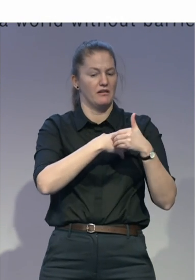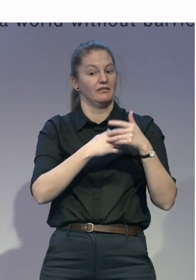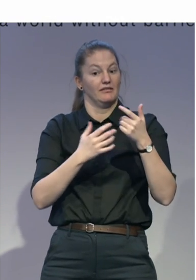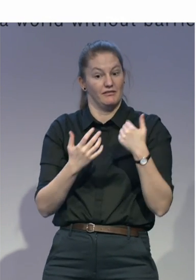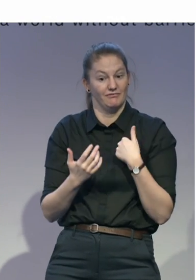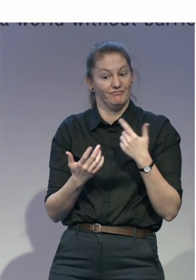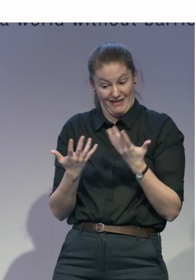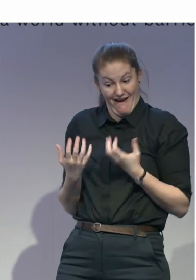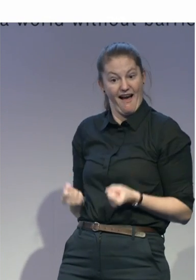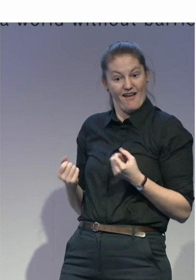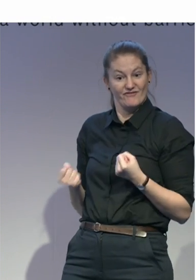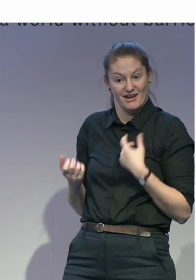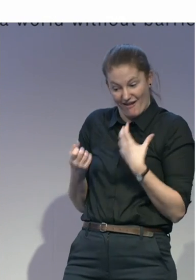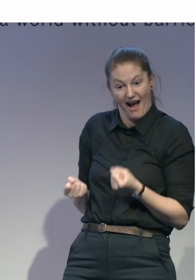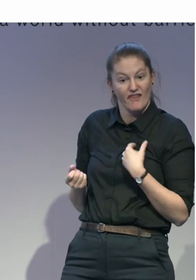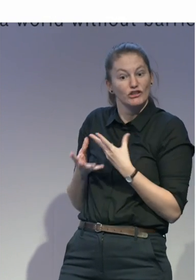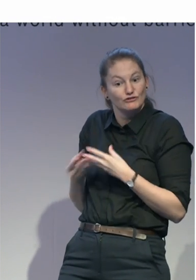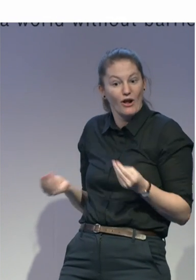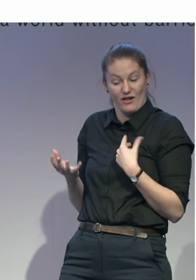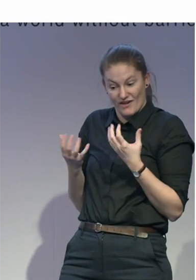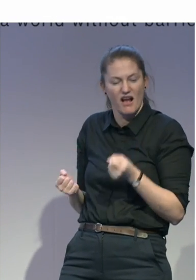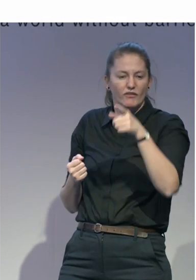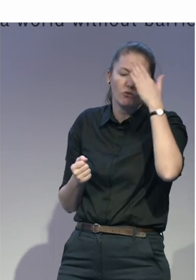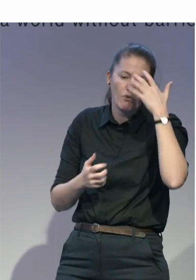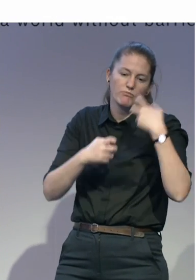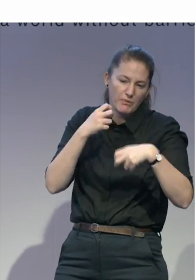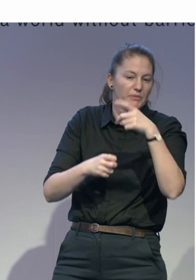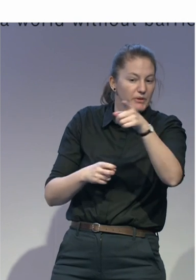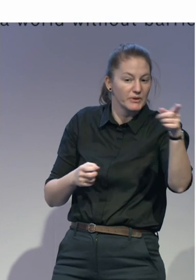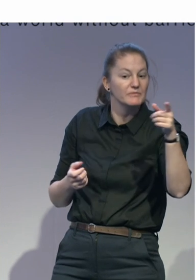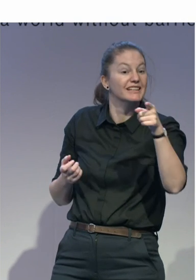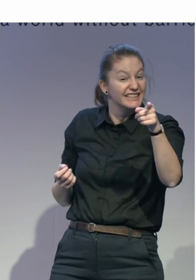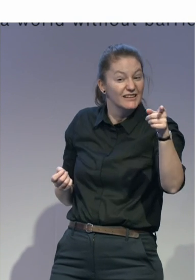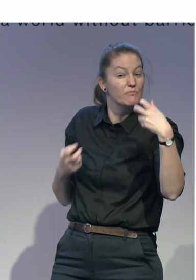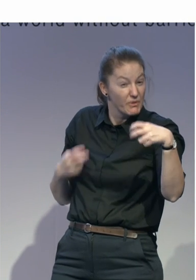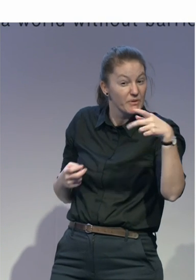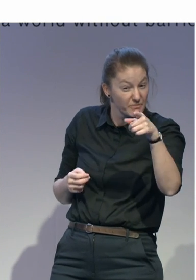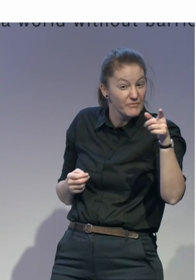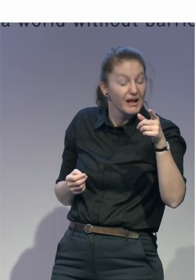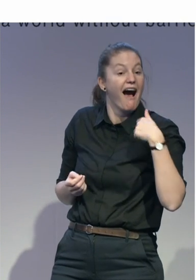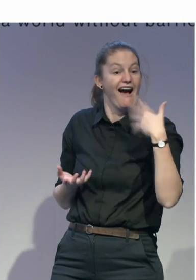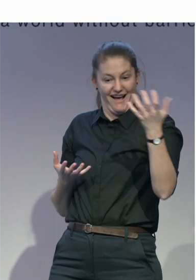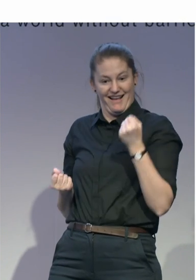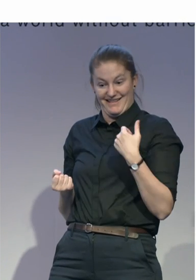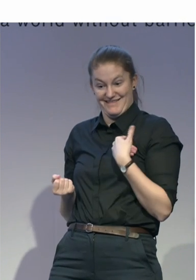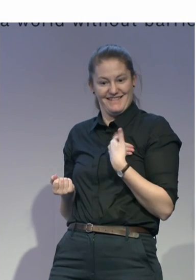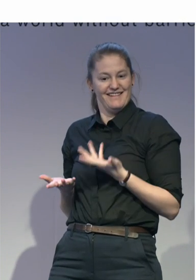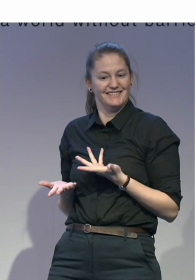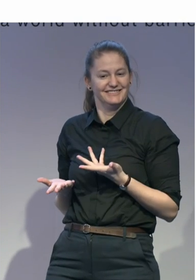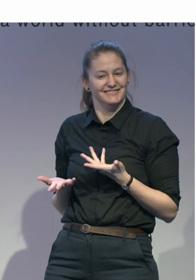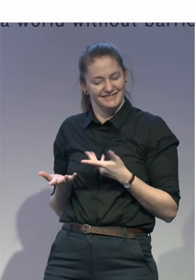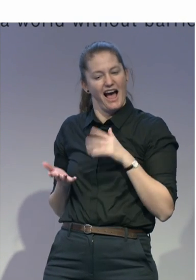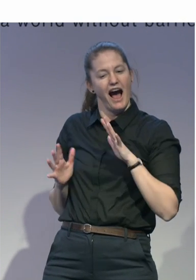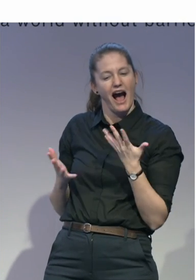to a problem they themselves have said is a problem in the world. So, really, strategic partnerships, working